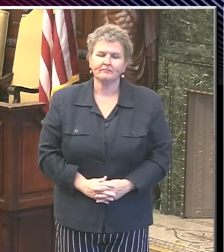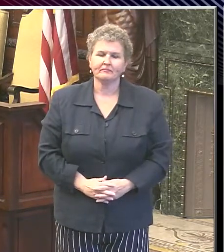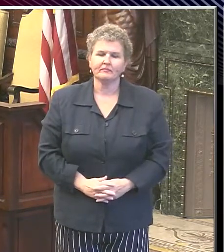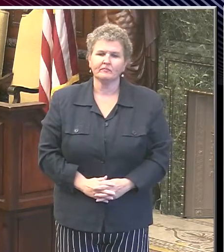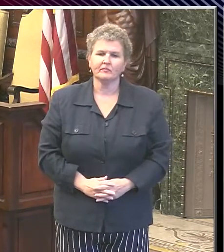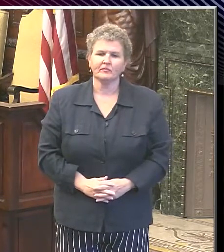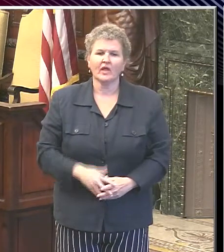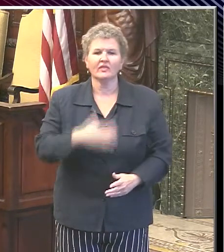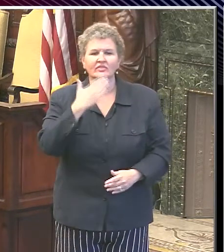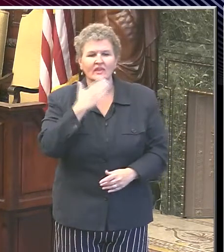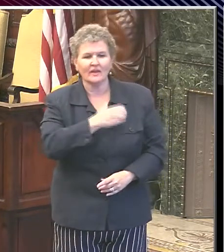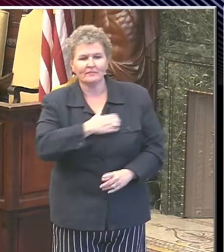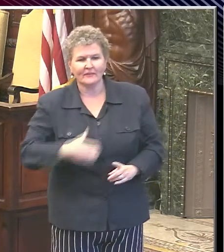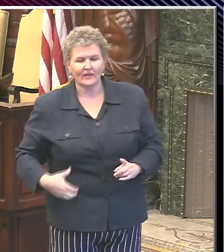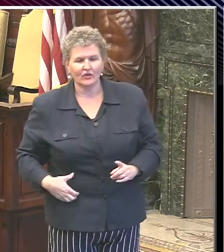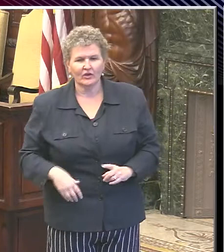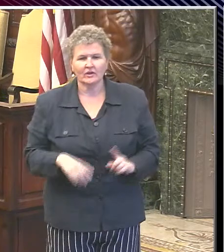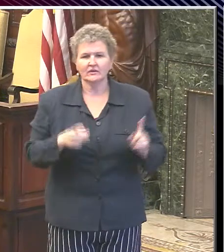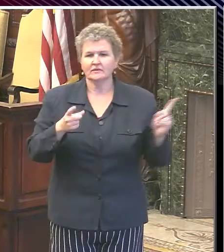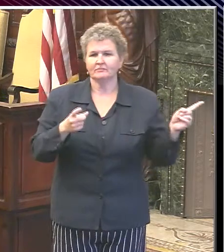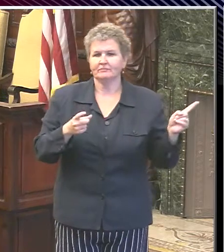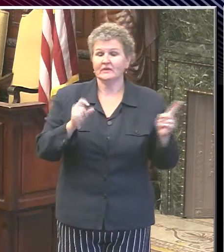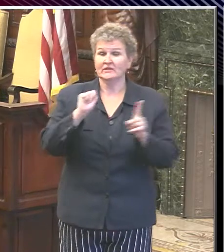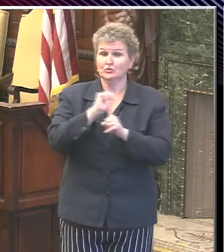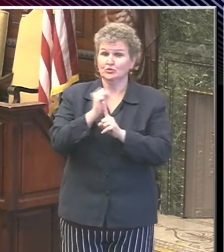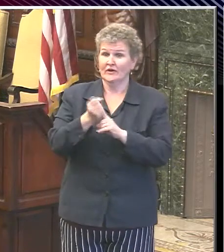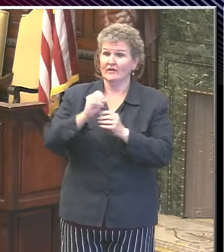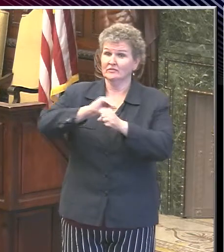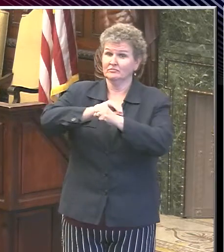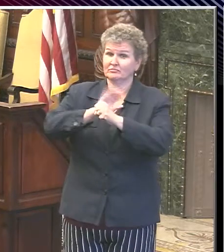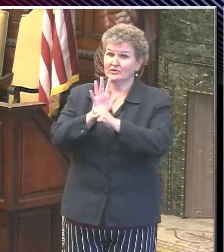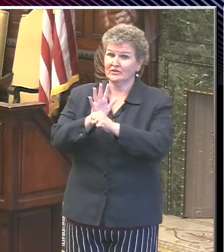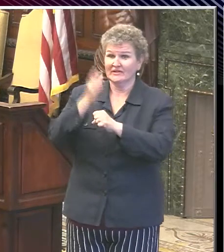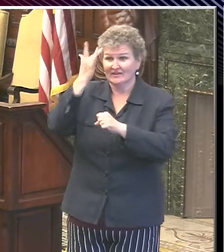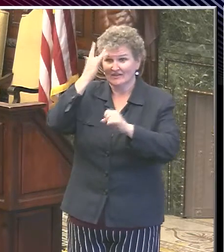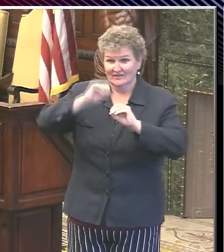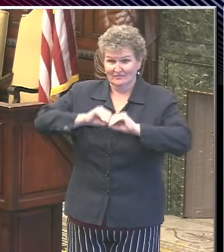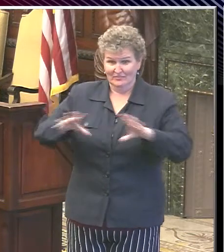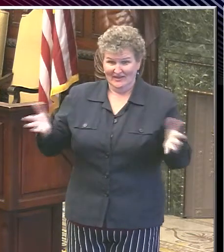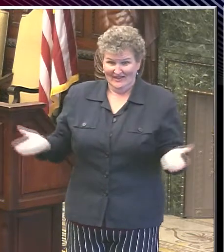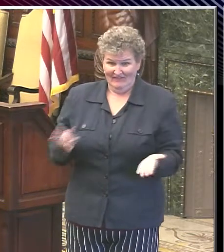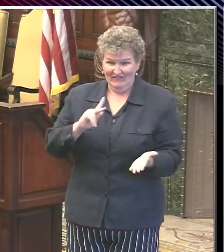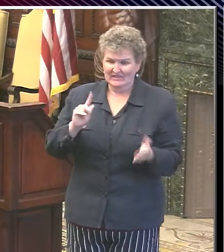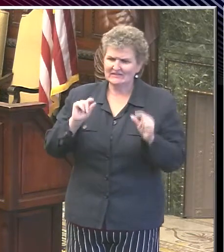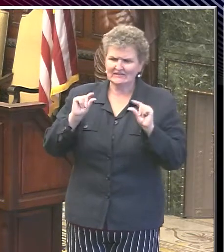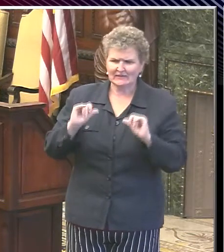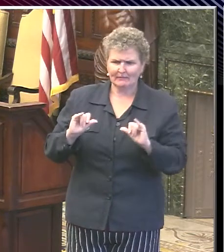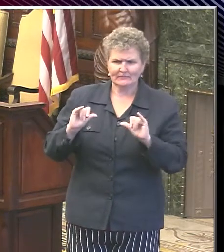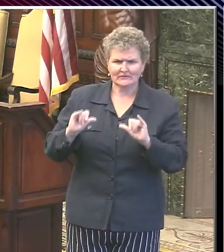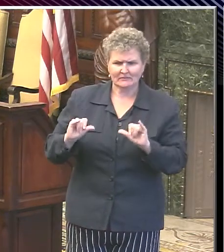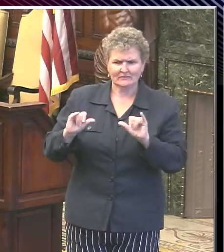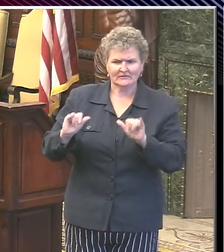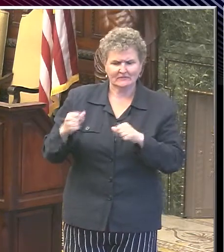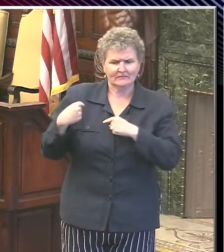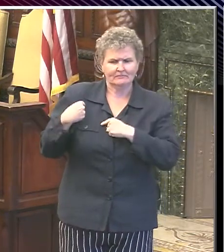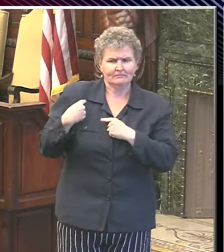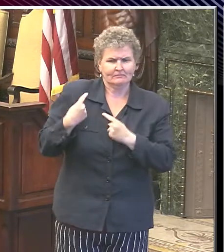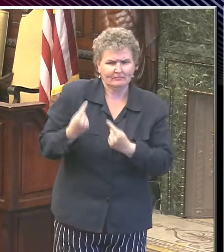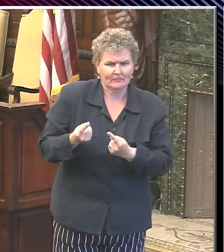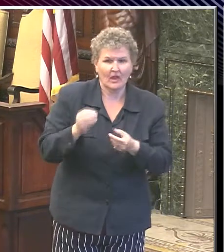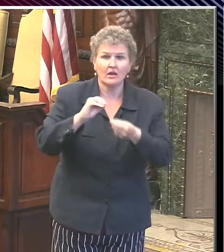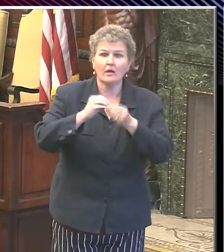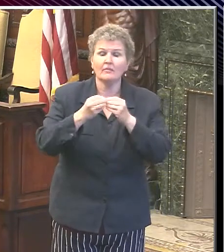Thank you very much, Mayor. The situation with the coronavirus epidemic in Philadelphia is similar to where we were two days ago. Here are the numbers.